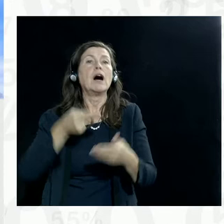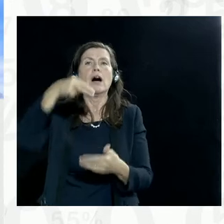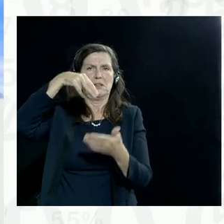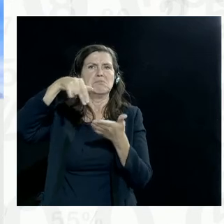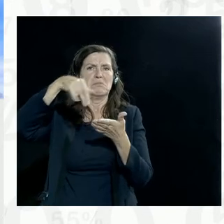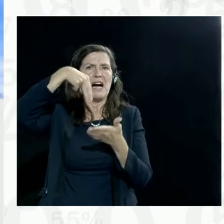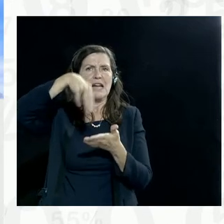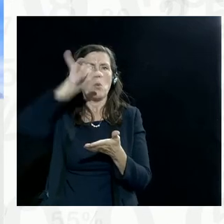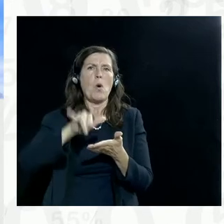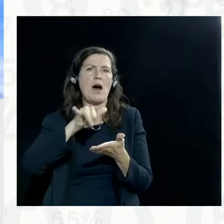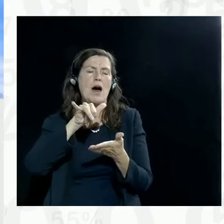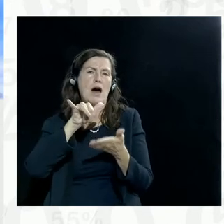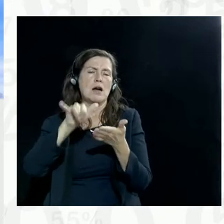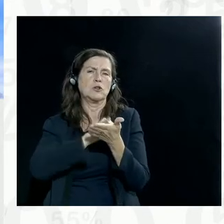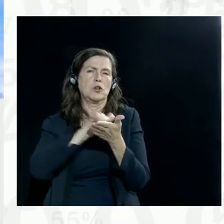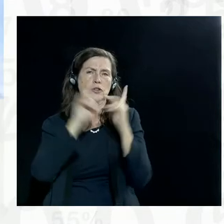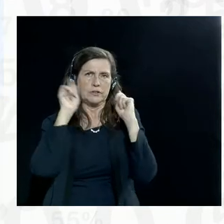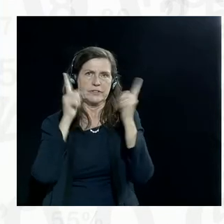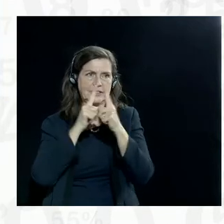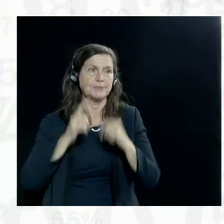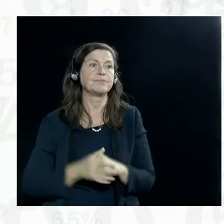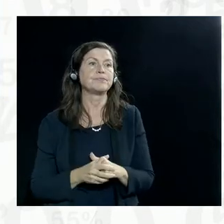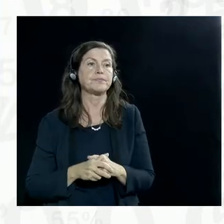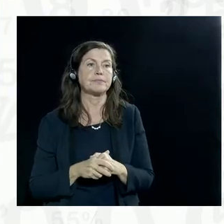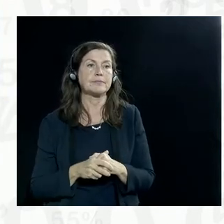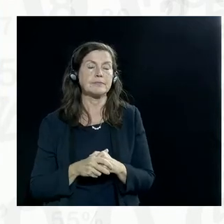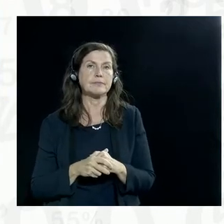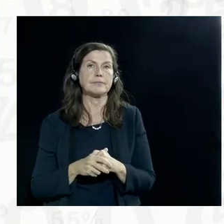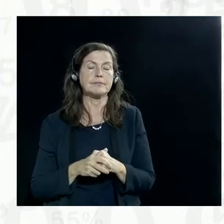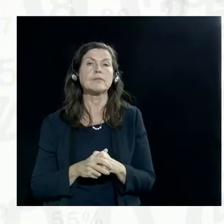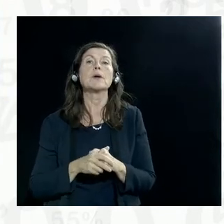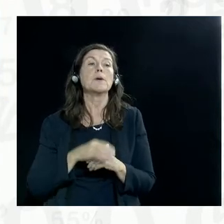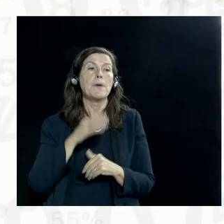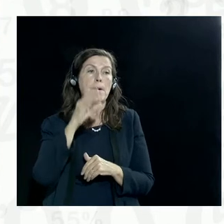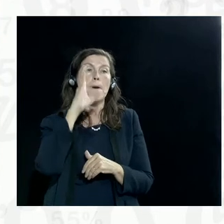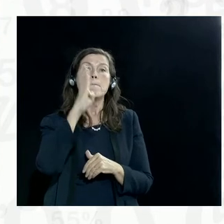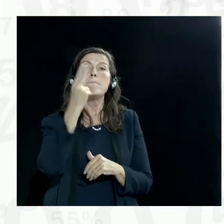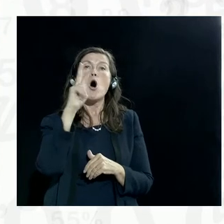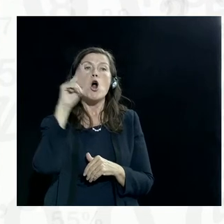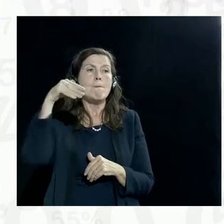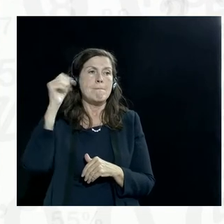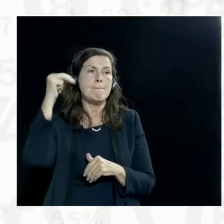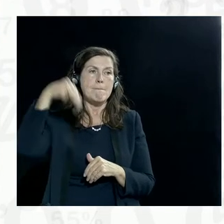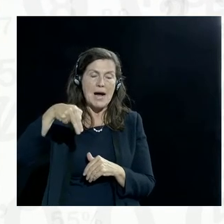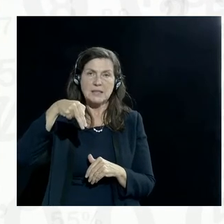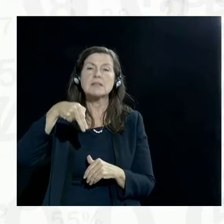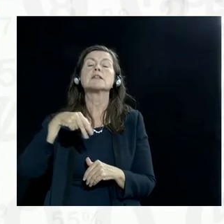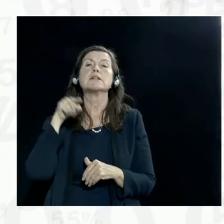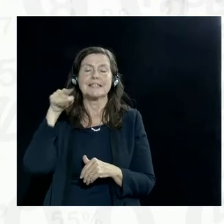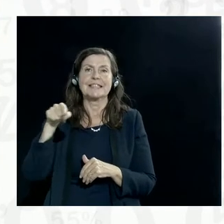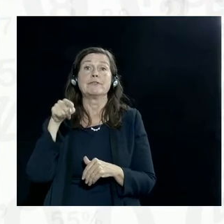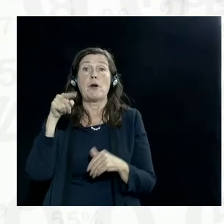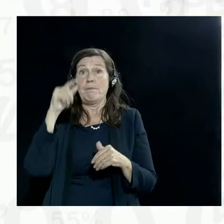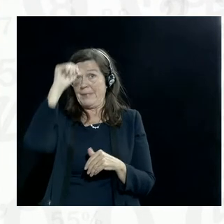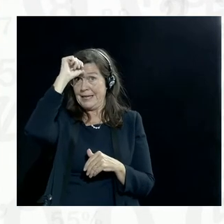And here with me is Anilud Berman. He's a fellow at Carnegie India. From Zambia,